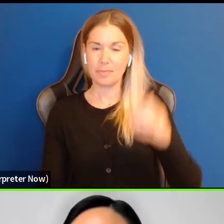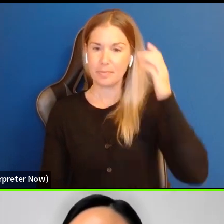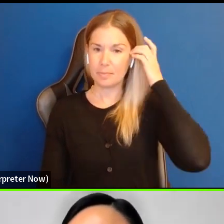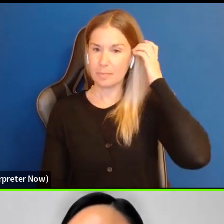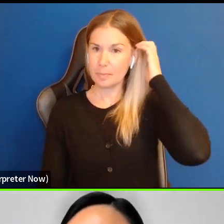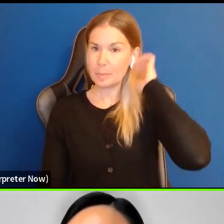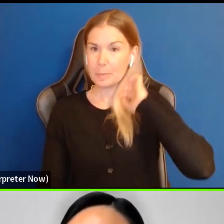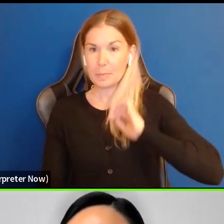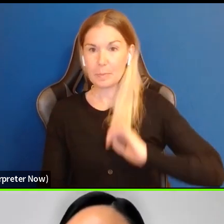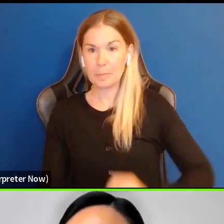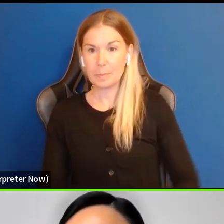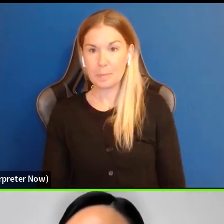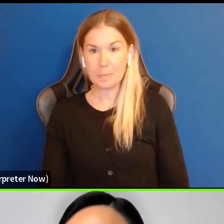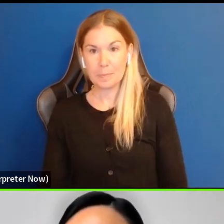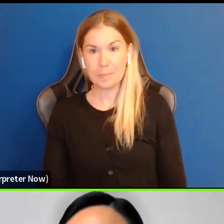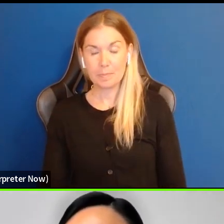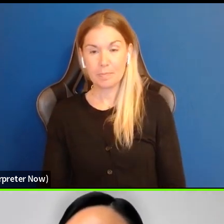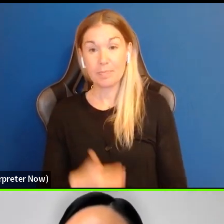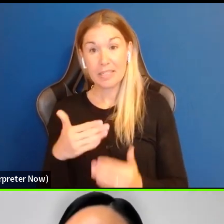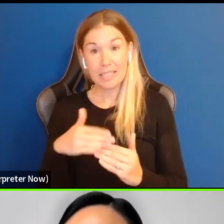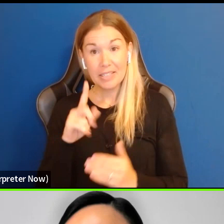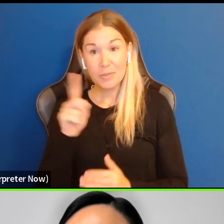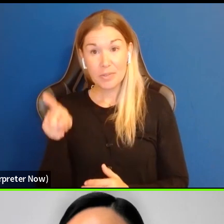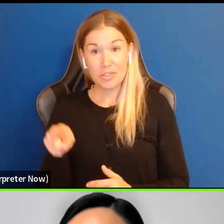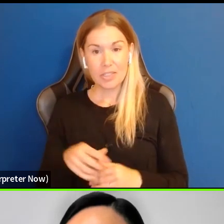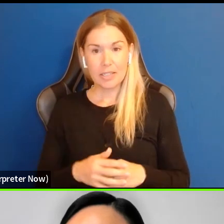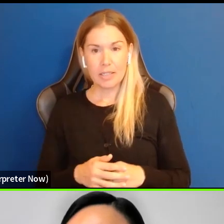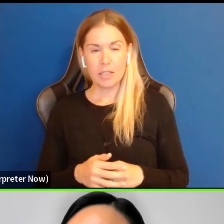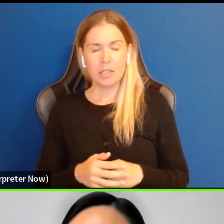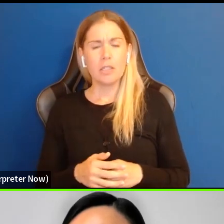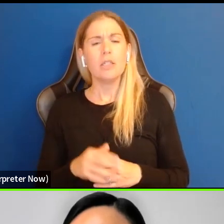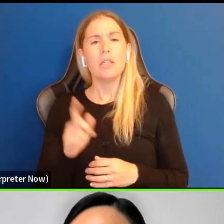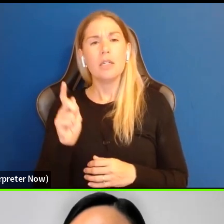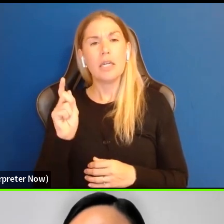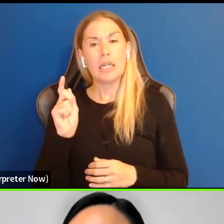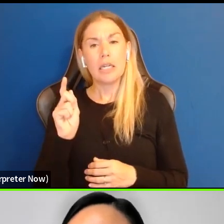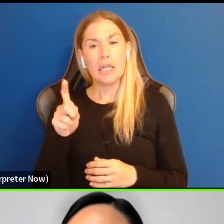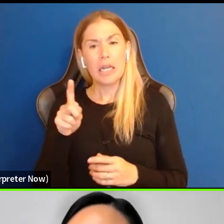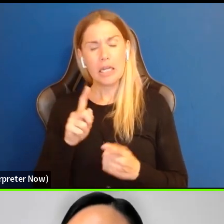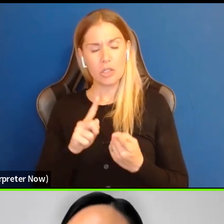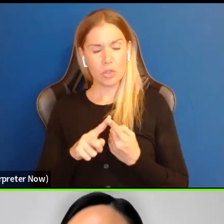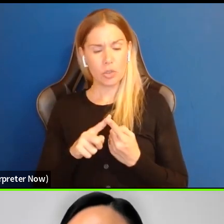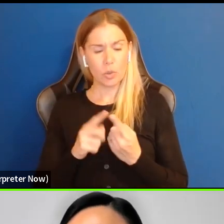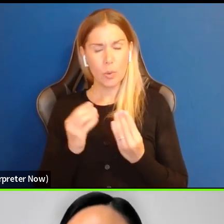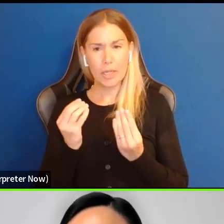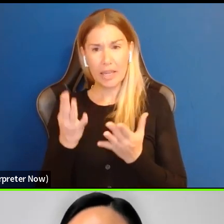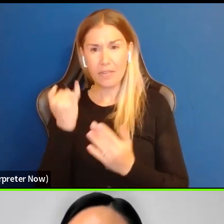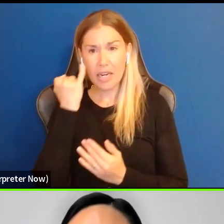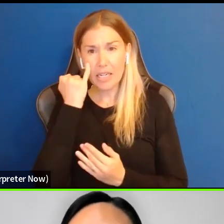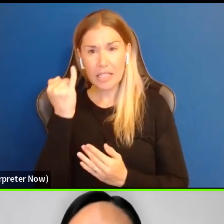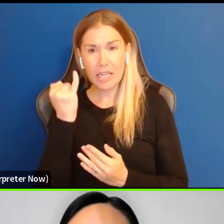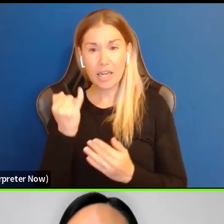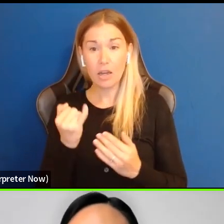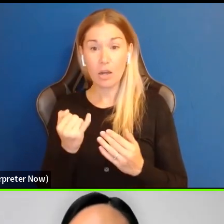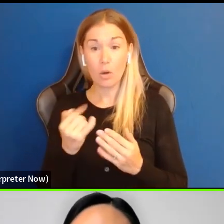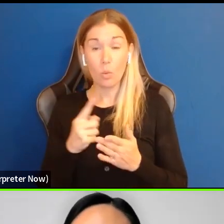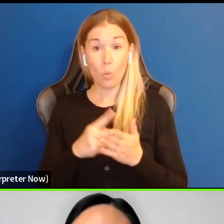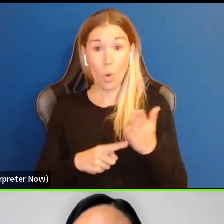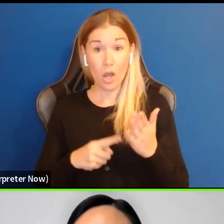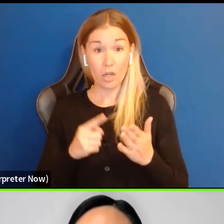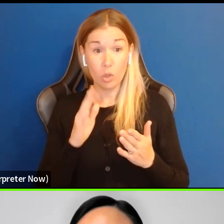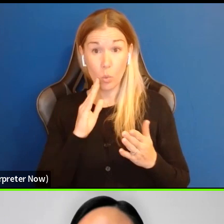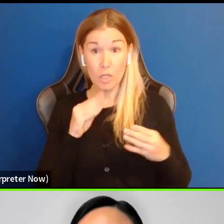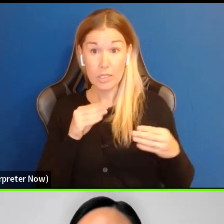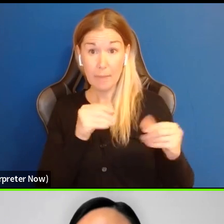Um, our next question is, do you need to give an idea of what you would spend the money on in part one?